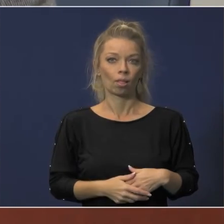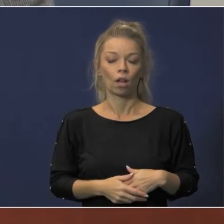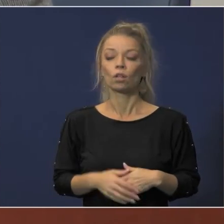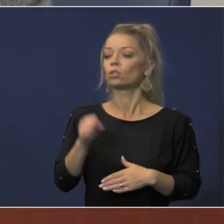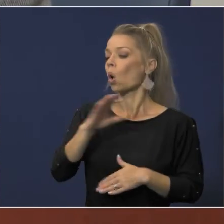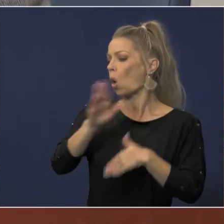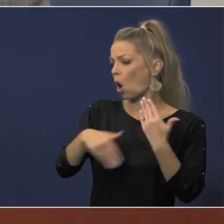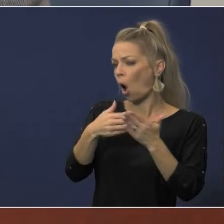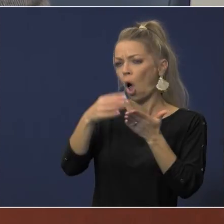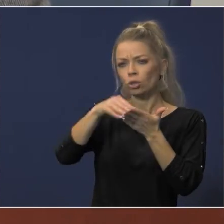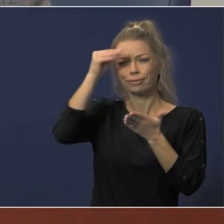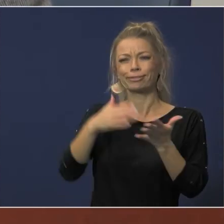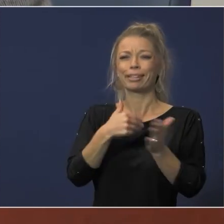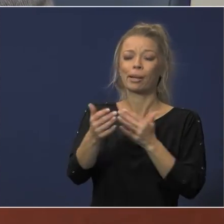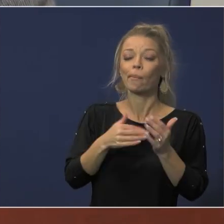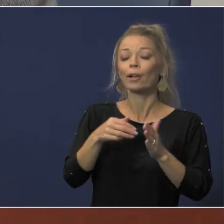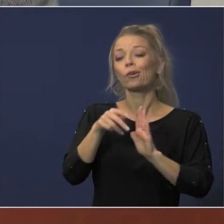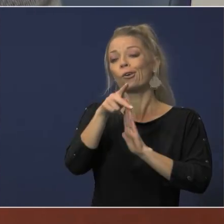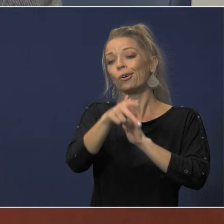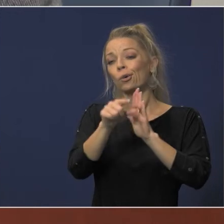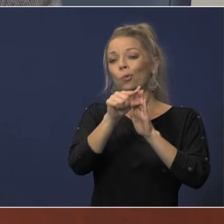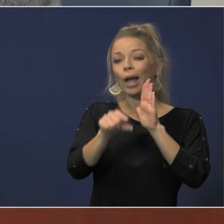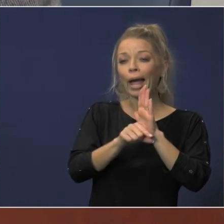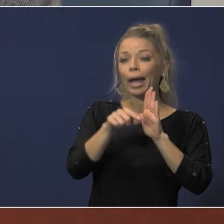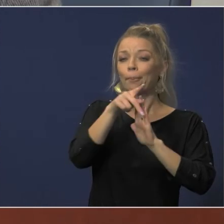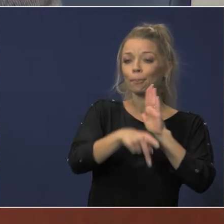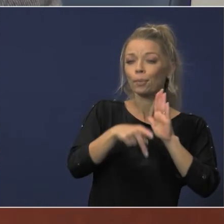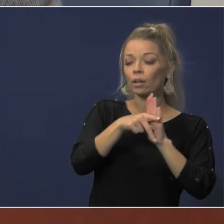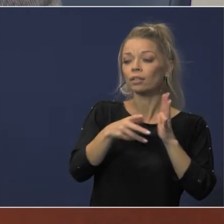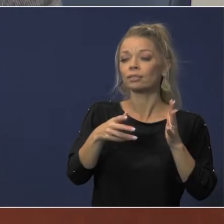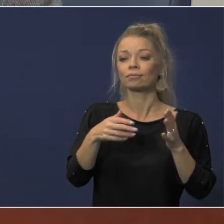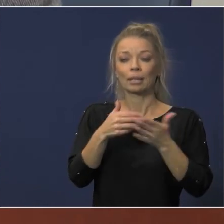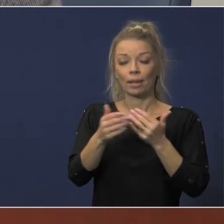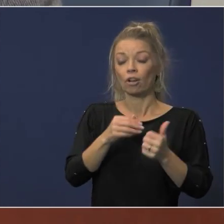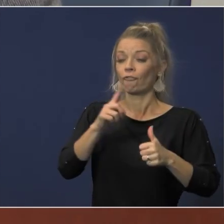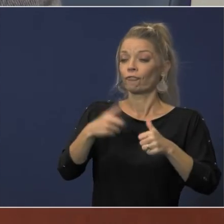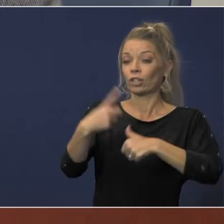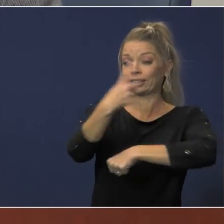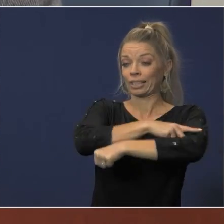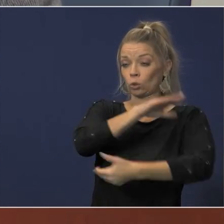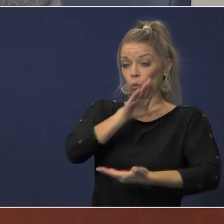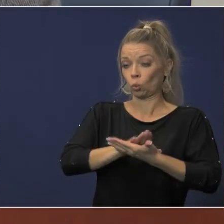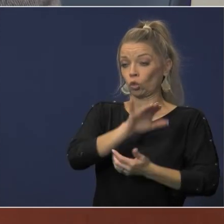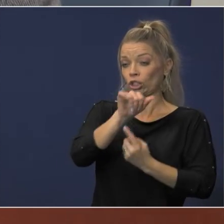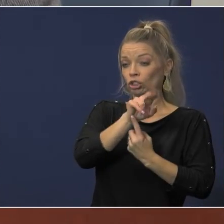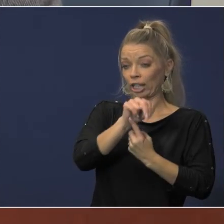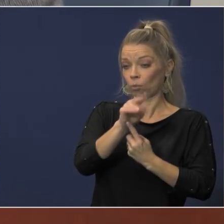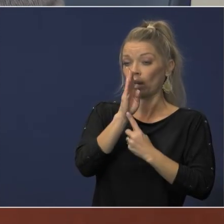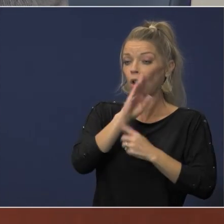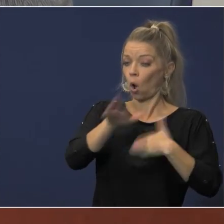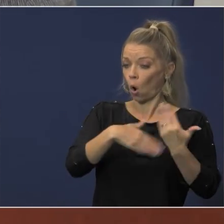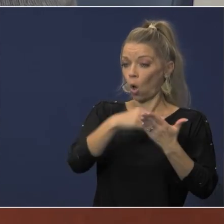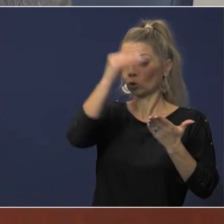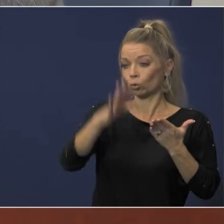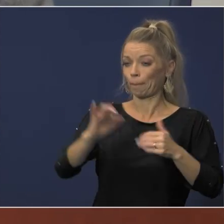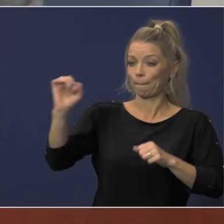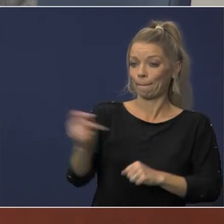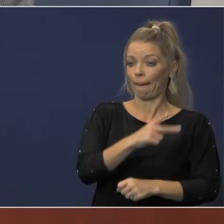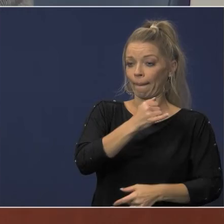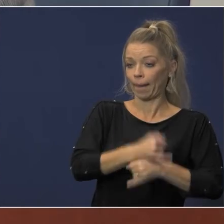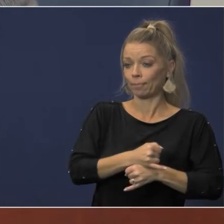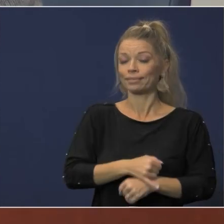period when school starts first day of school in january everybody's back on campus yes sir excellent